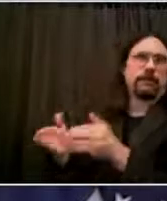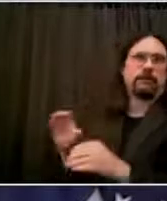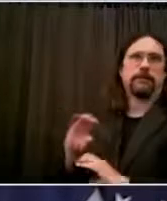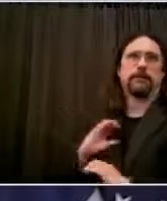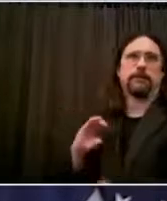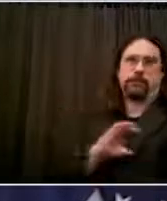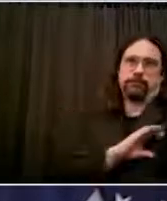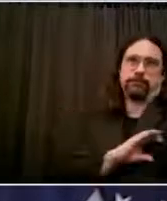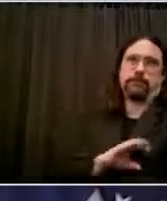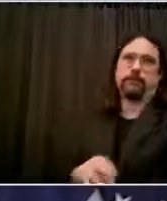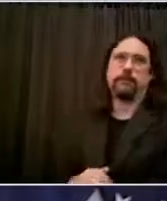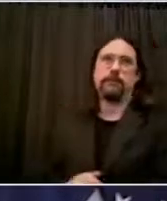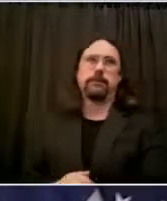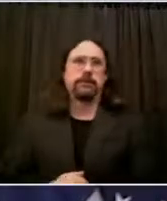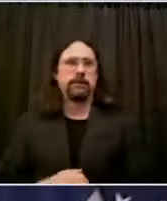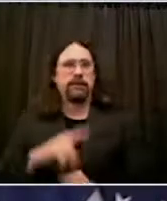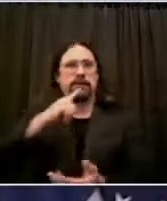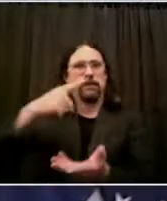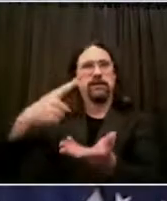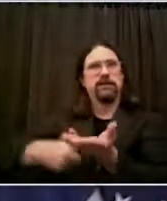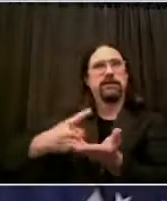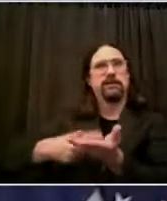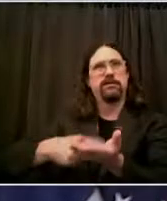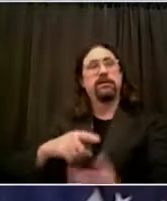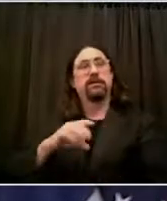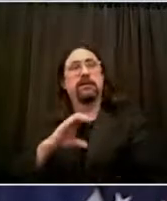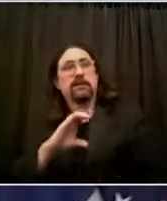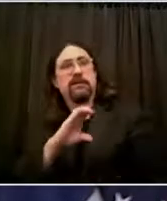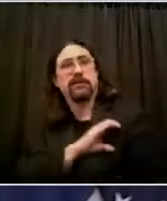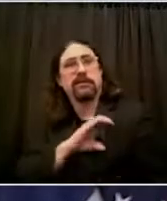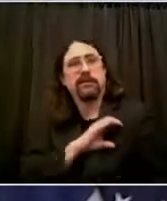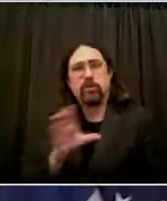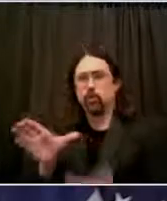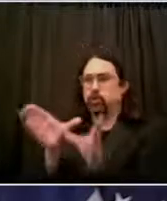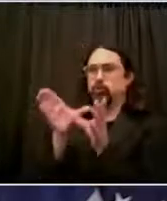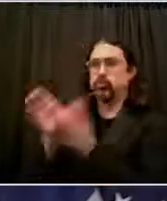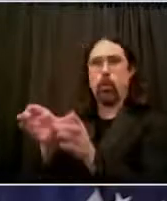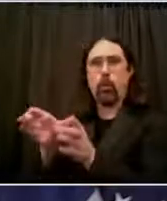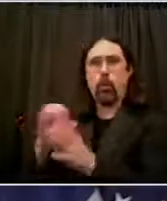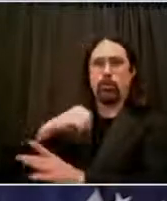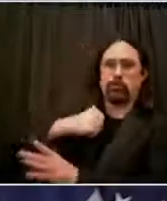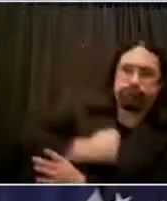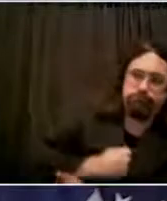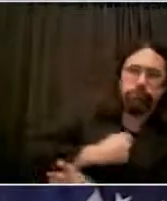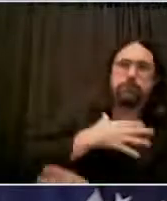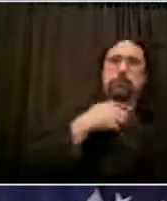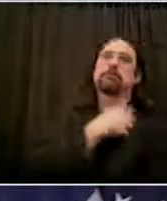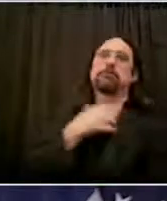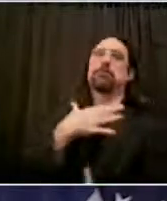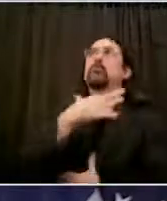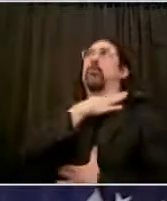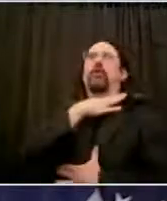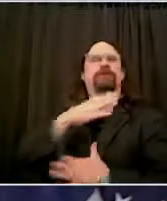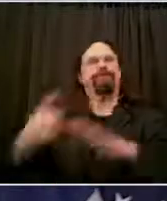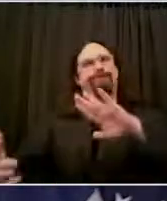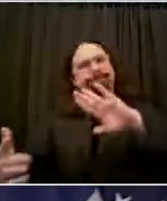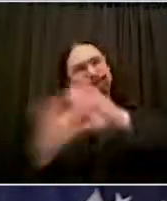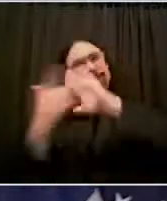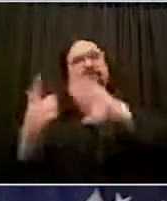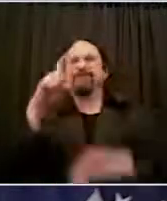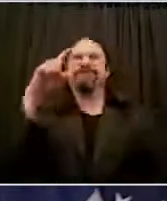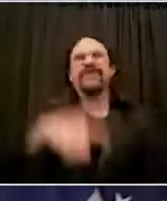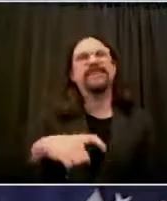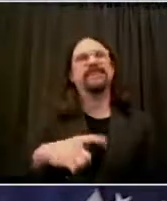To ban it. It should not exist. I also have to say that we are looking forward to continued conversation overall. We're